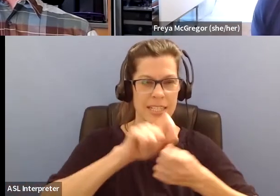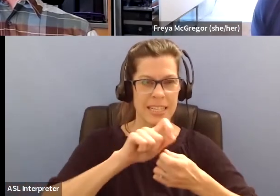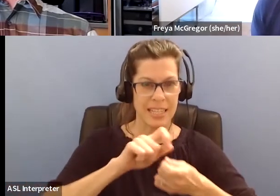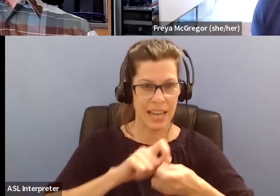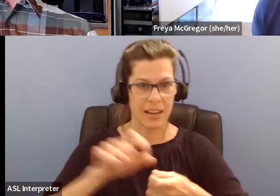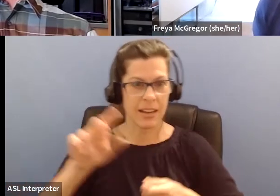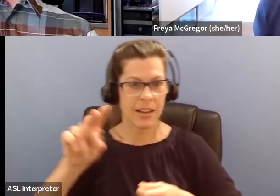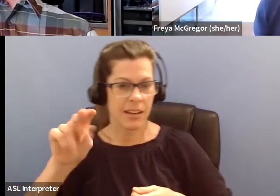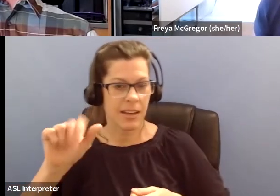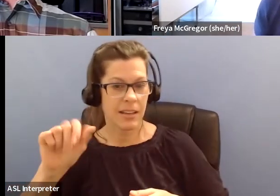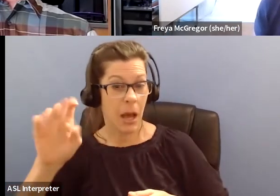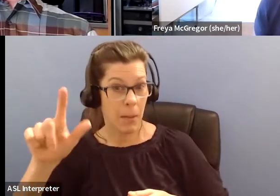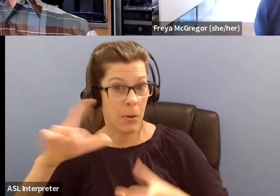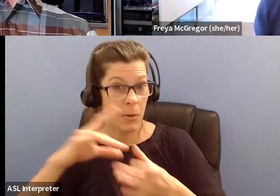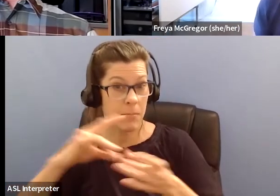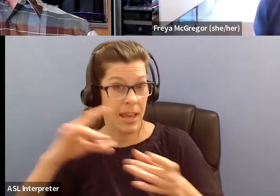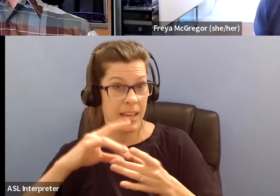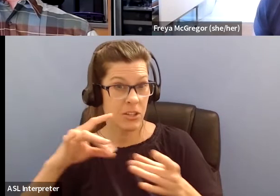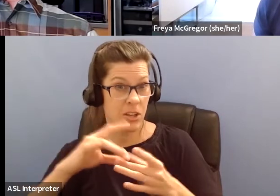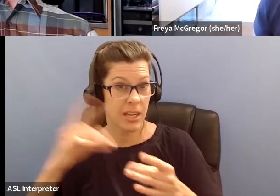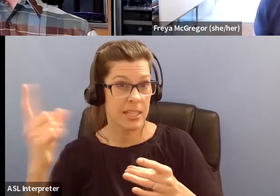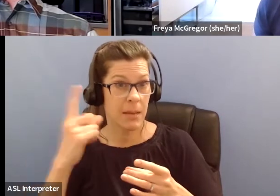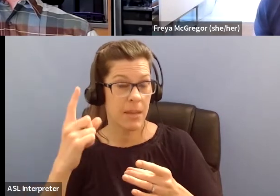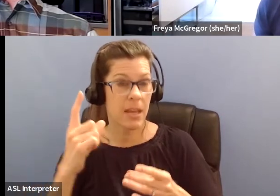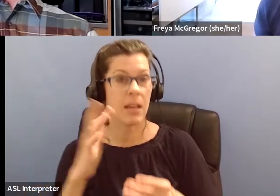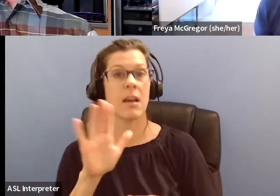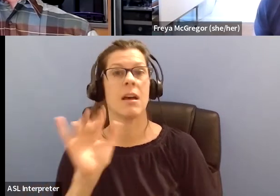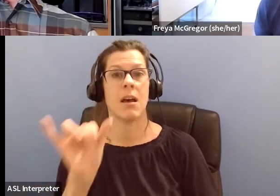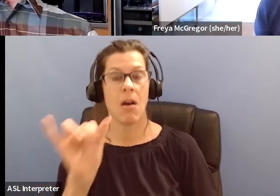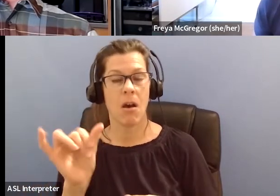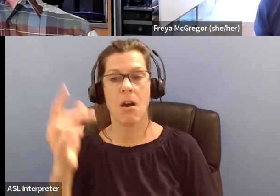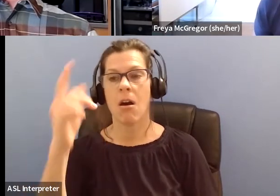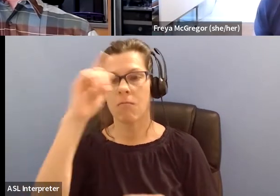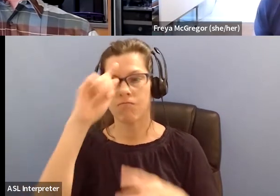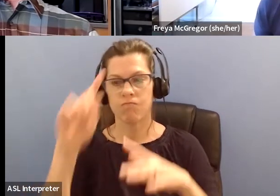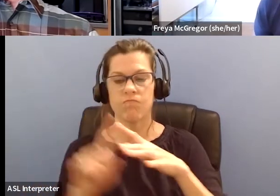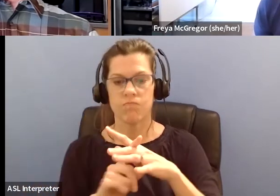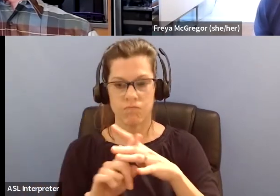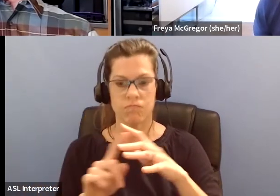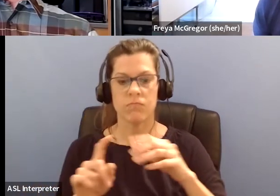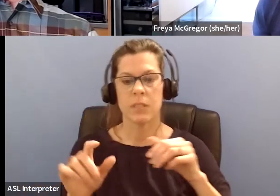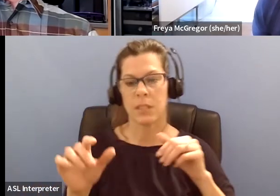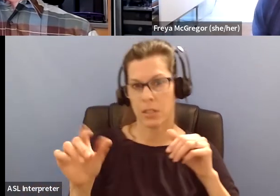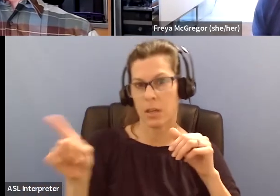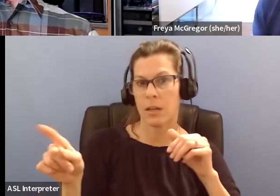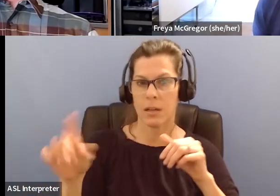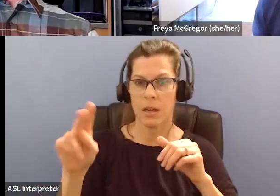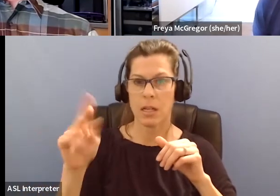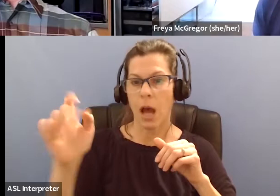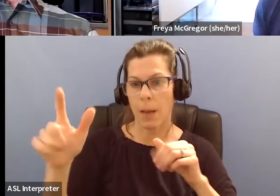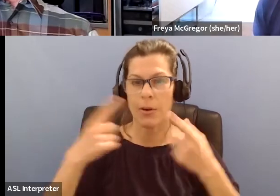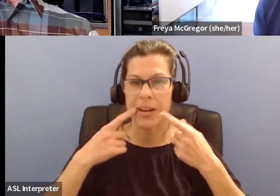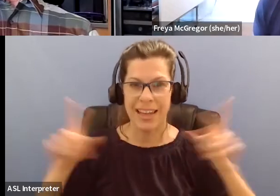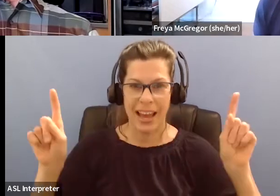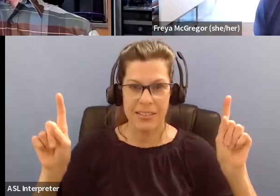said something that I think registered with me and the difference between ability and capability. And I heard